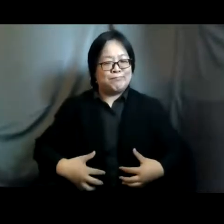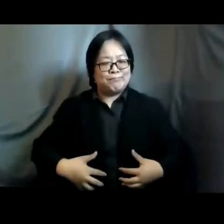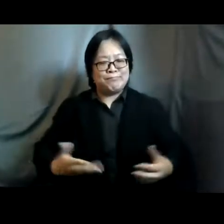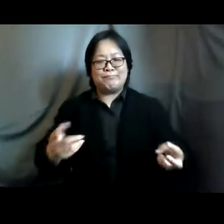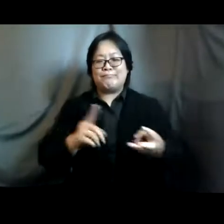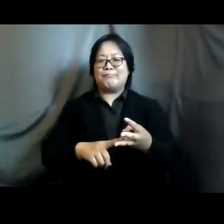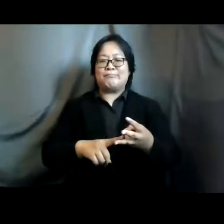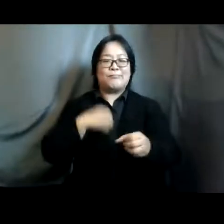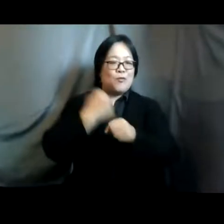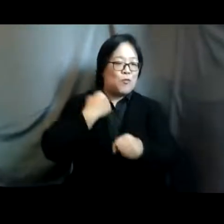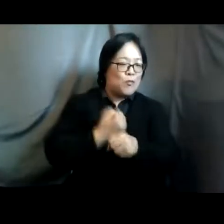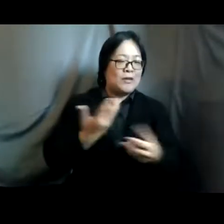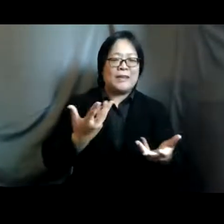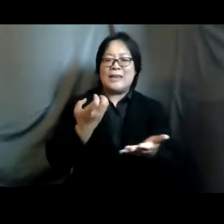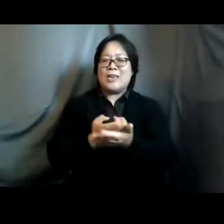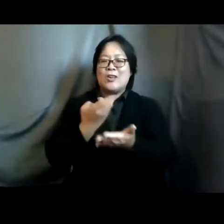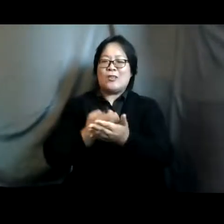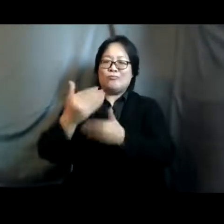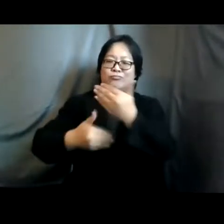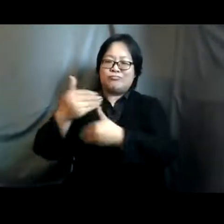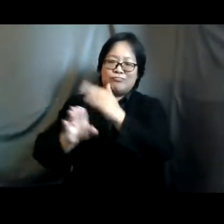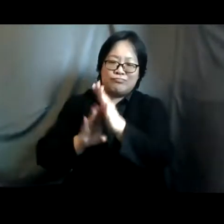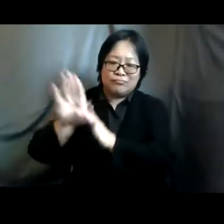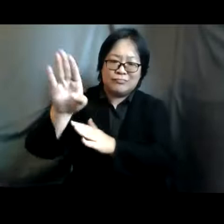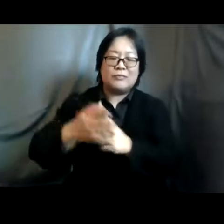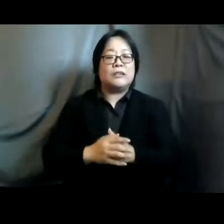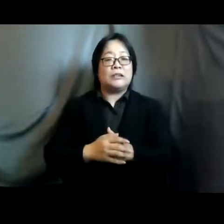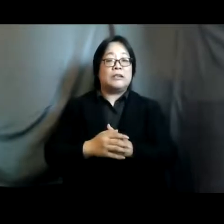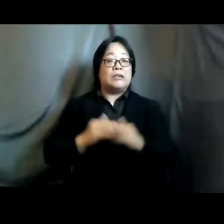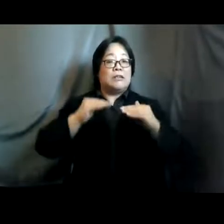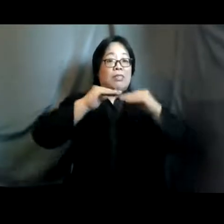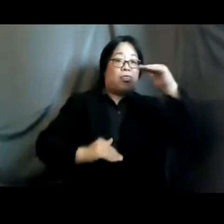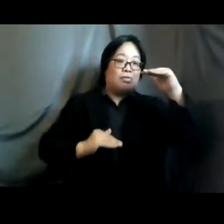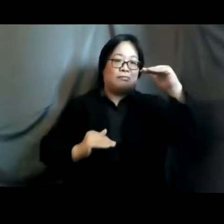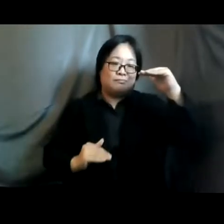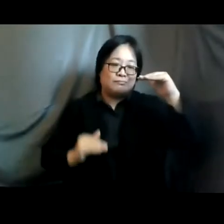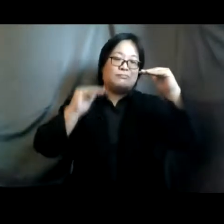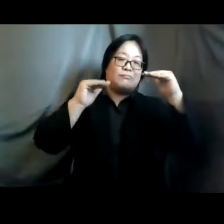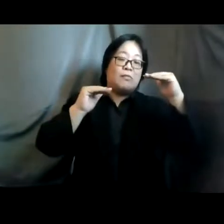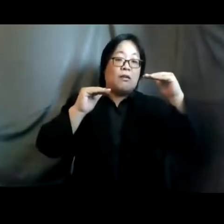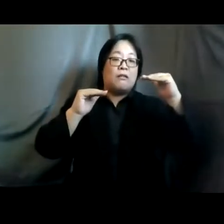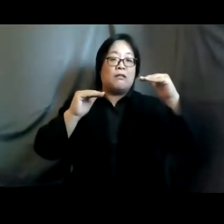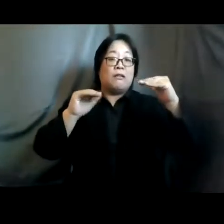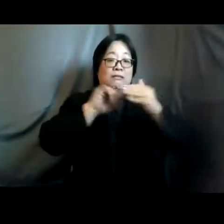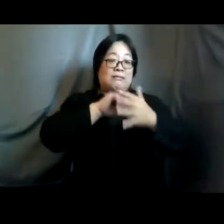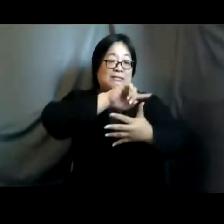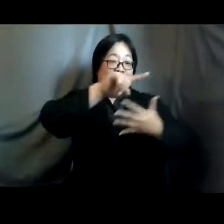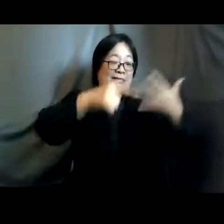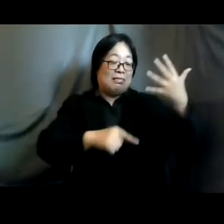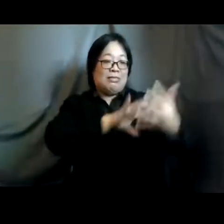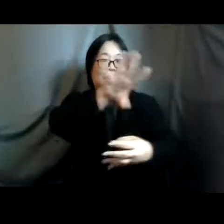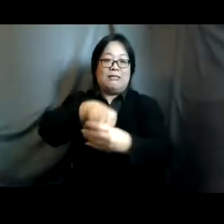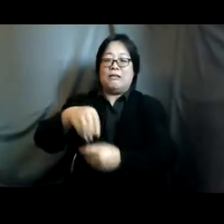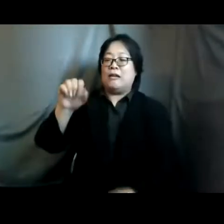economic growth reducing inequalities which is a good big chunk of all the sdg's goals